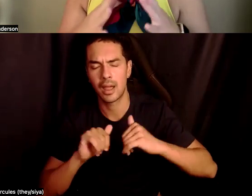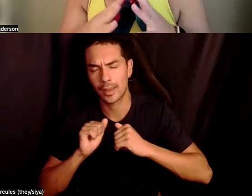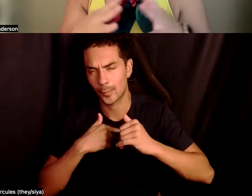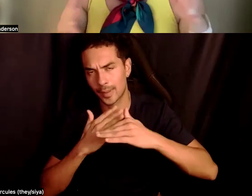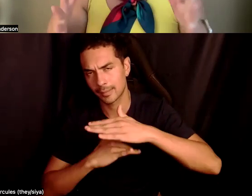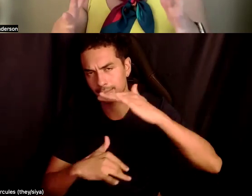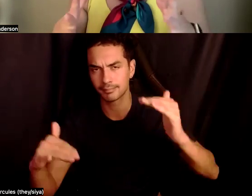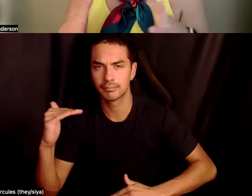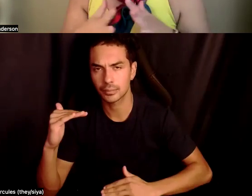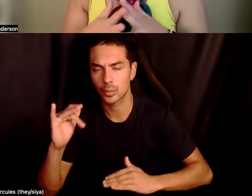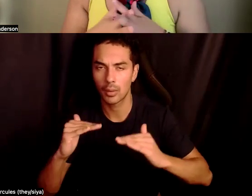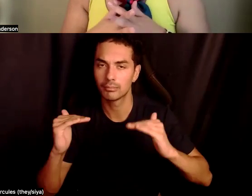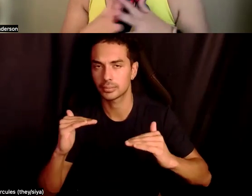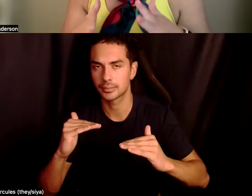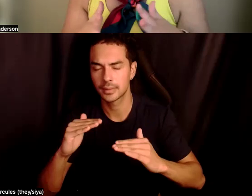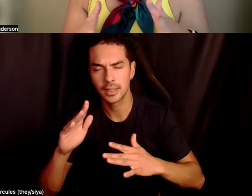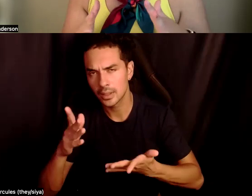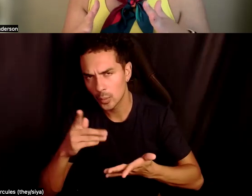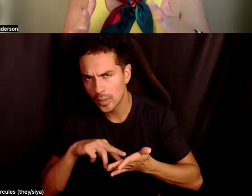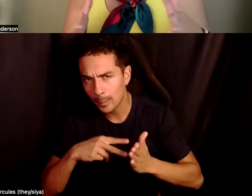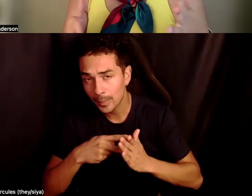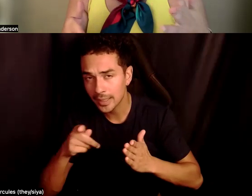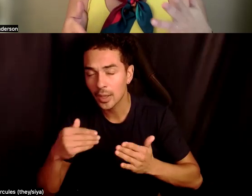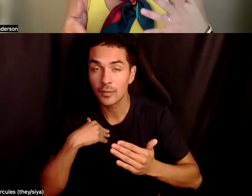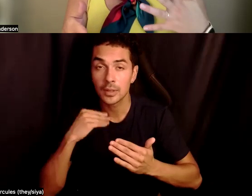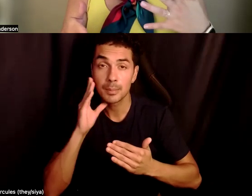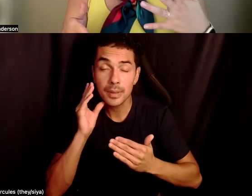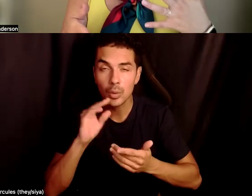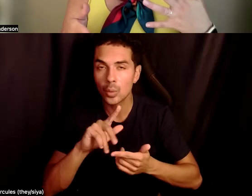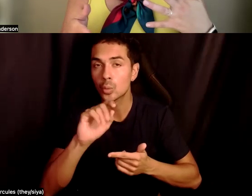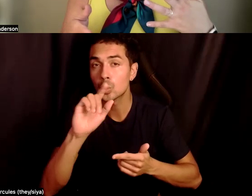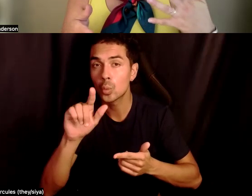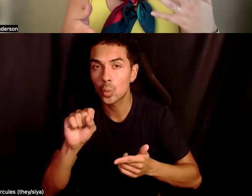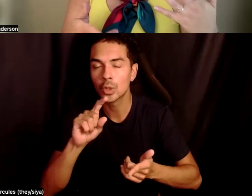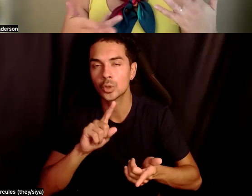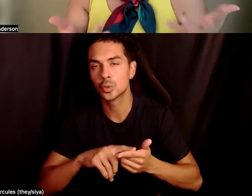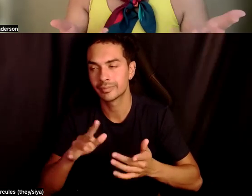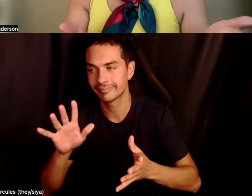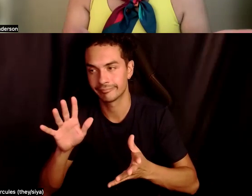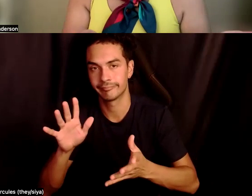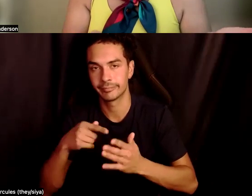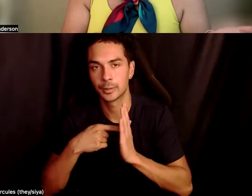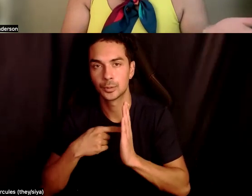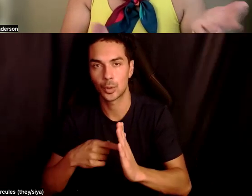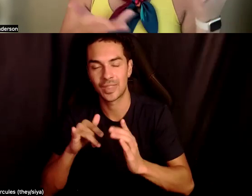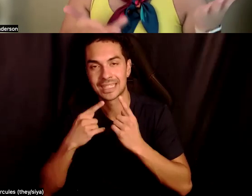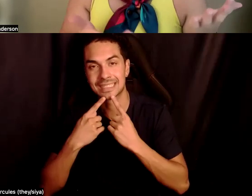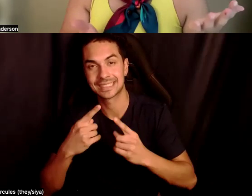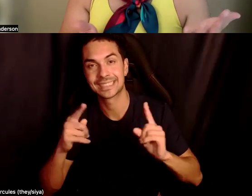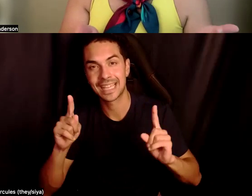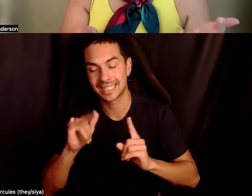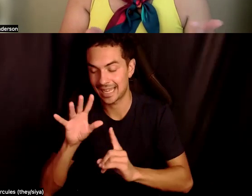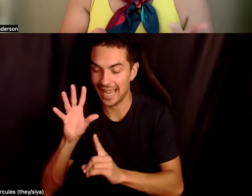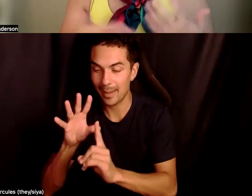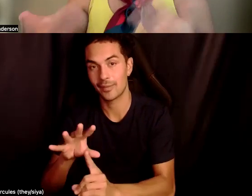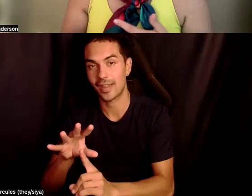um, either of you have employed any tools or had experiences that, um, have showed success in amplifying